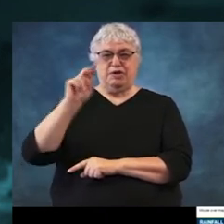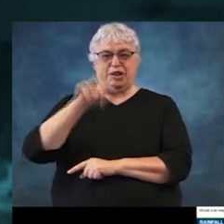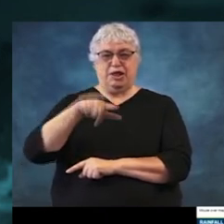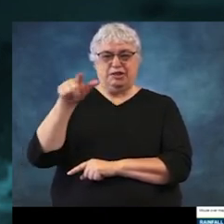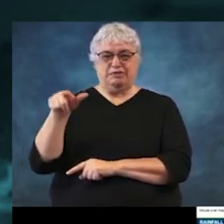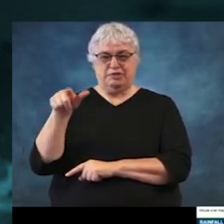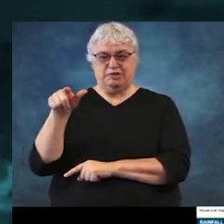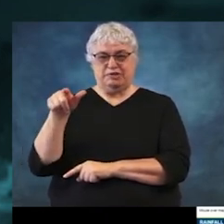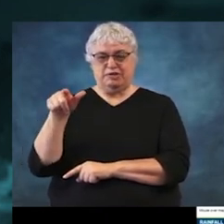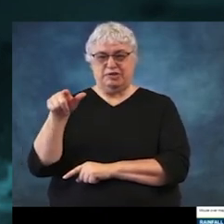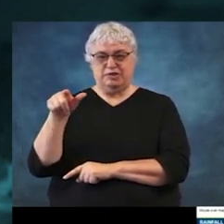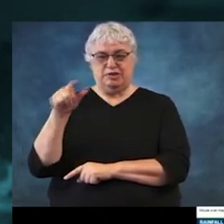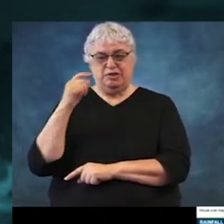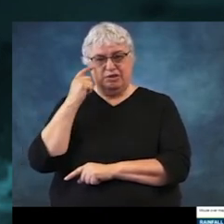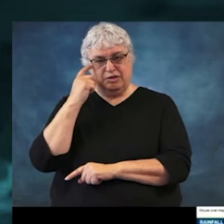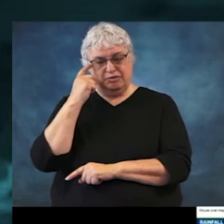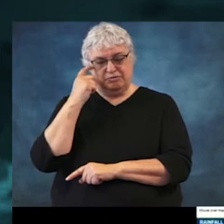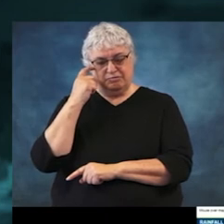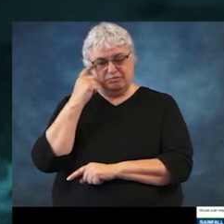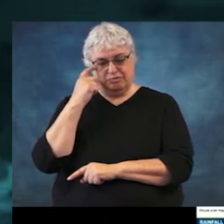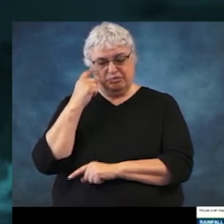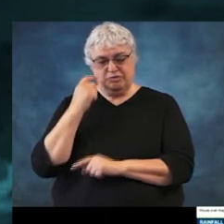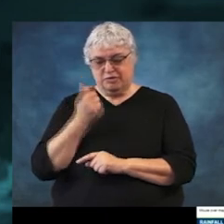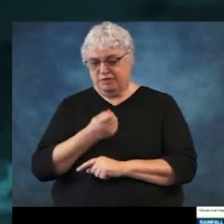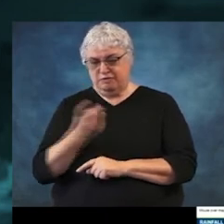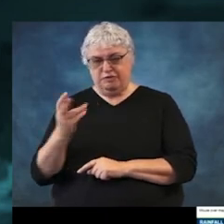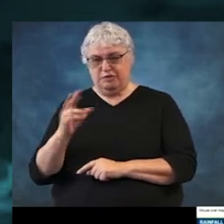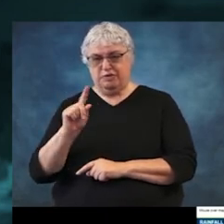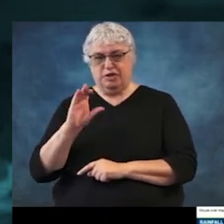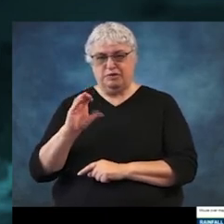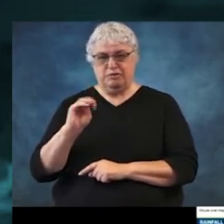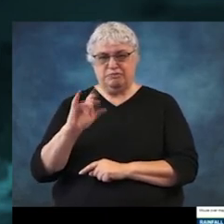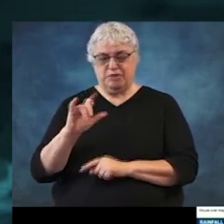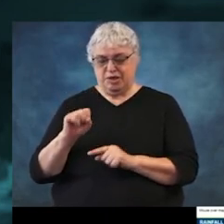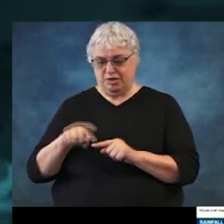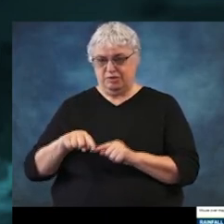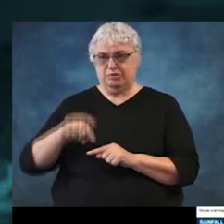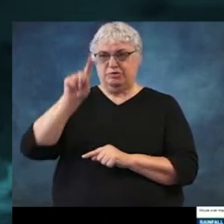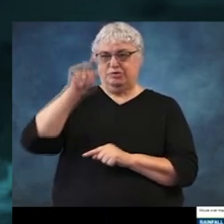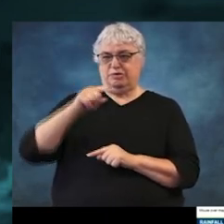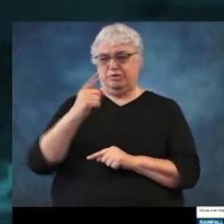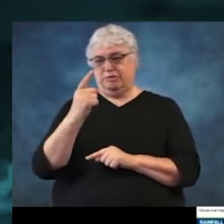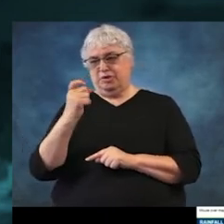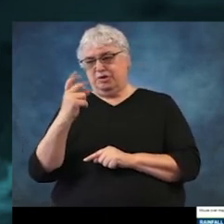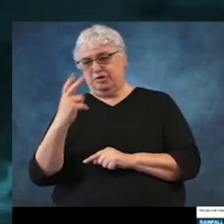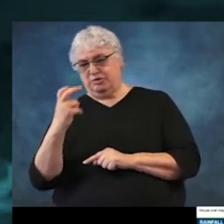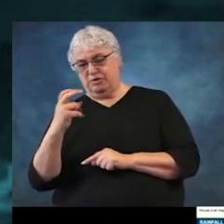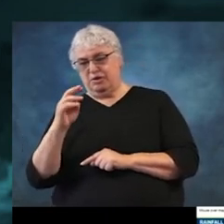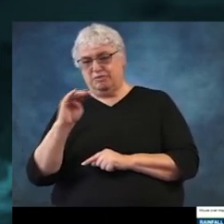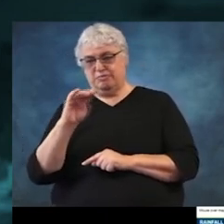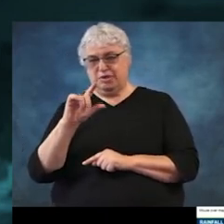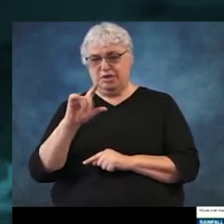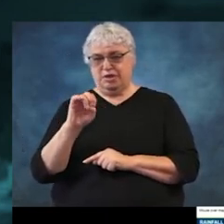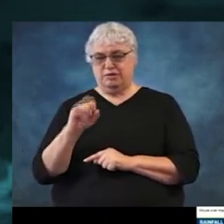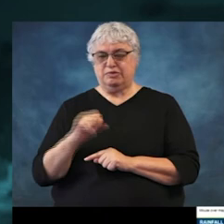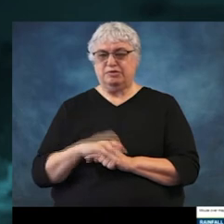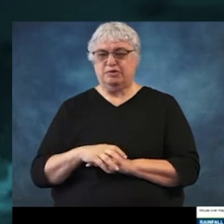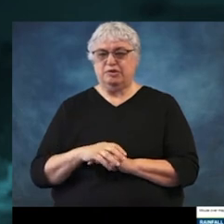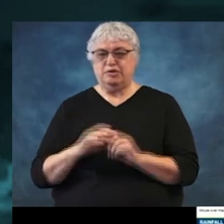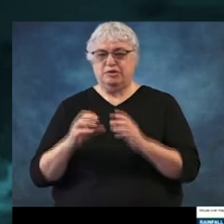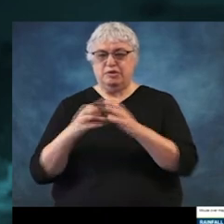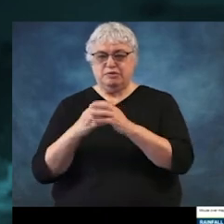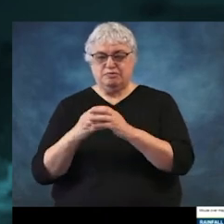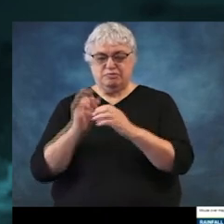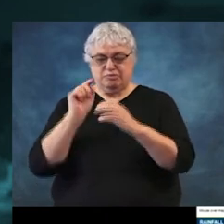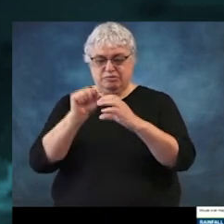Lake Livingston. So spanning, you know, a couple hundred miles, if you will, across our area. Of course, the clustering of gauges